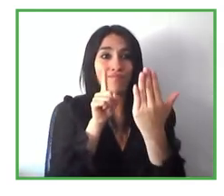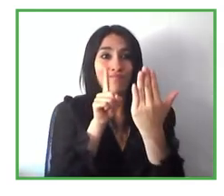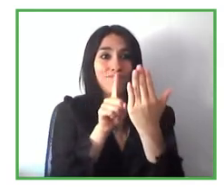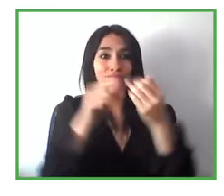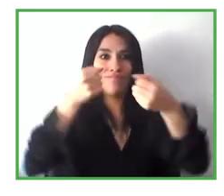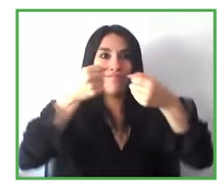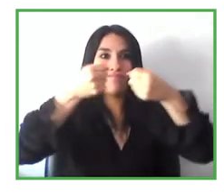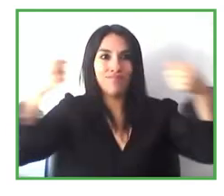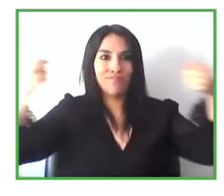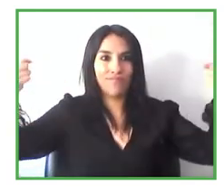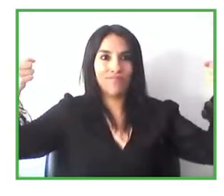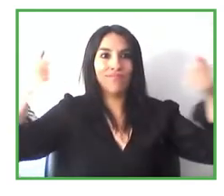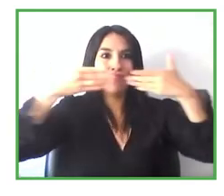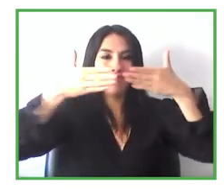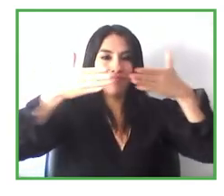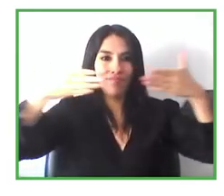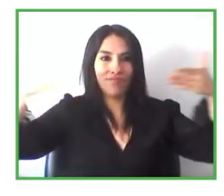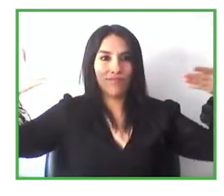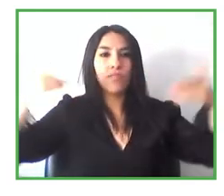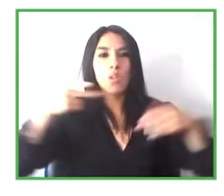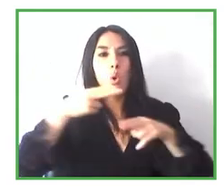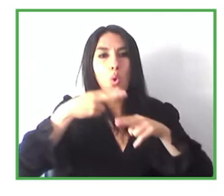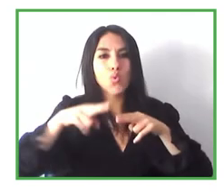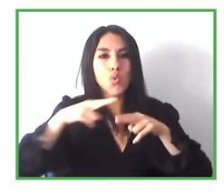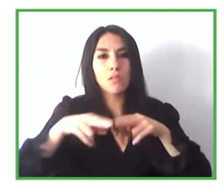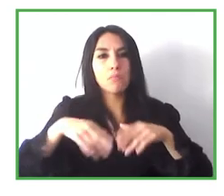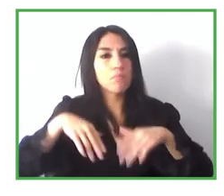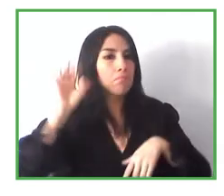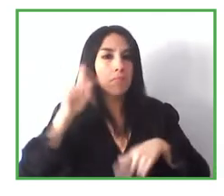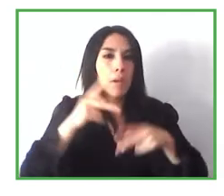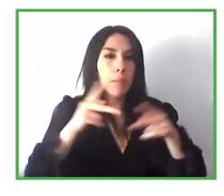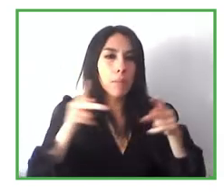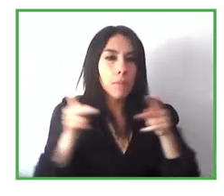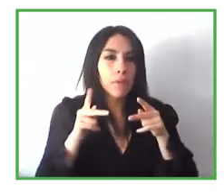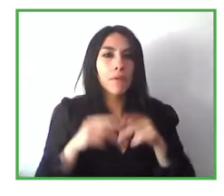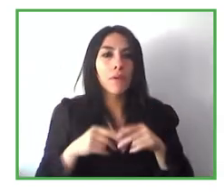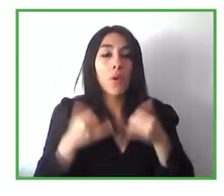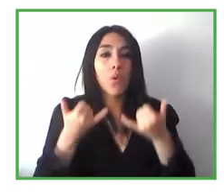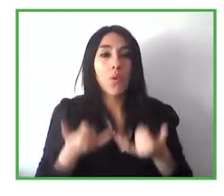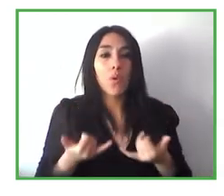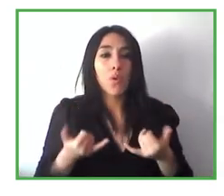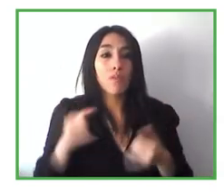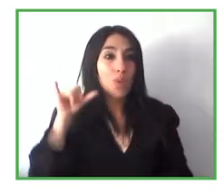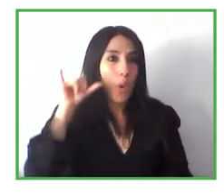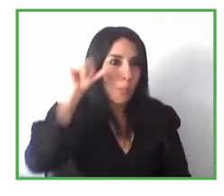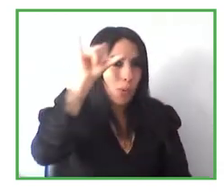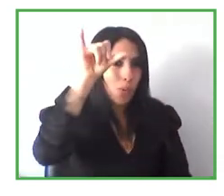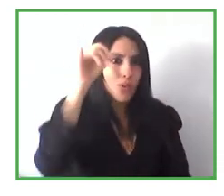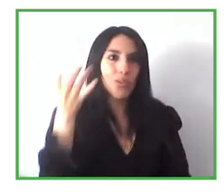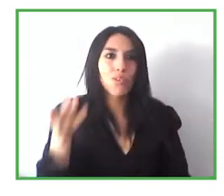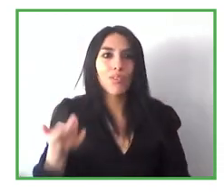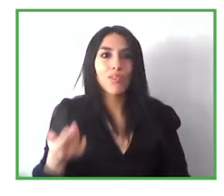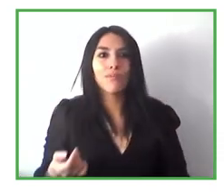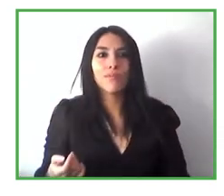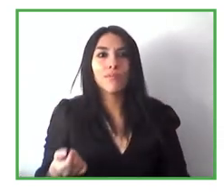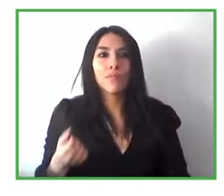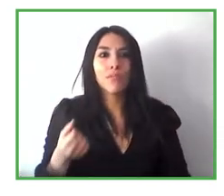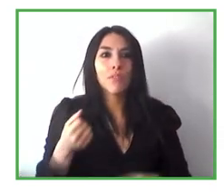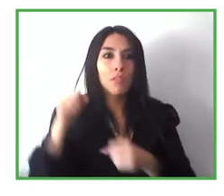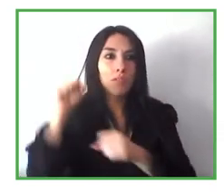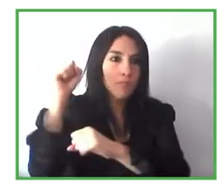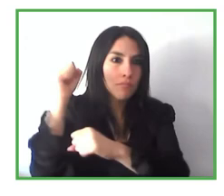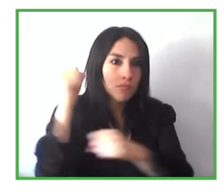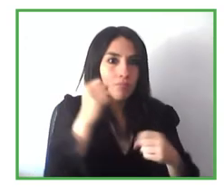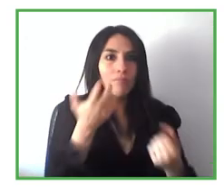door could be located anywhere. Now it's been implemented in in services in toilets